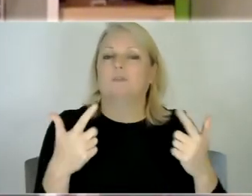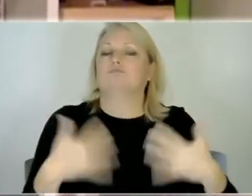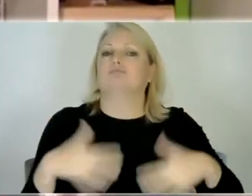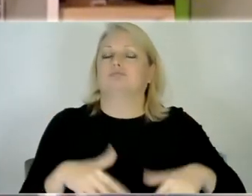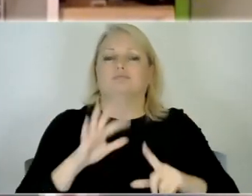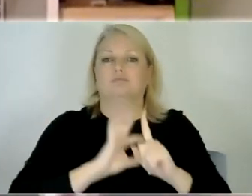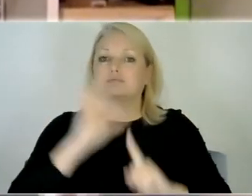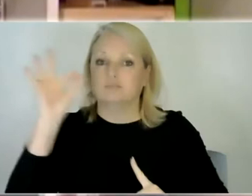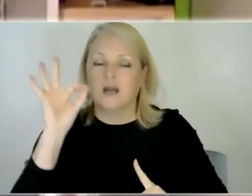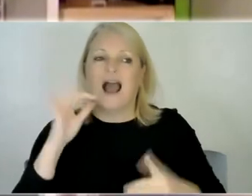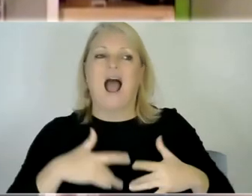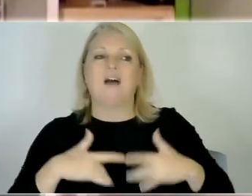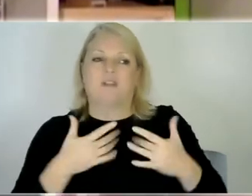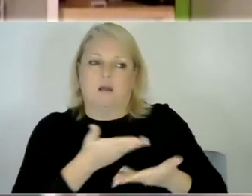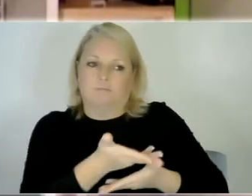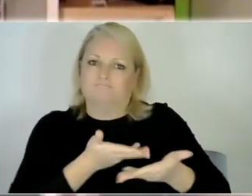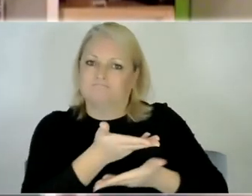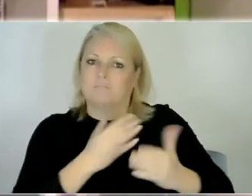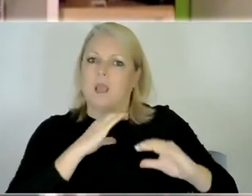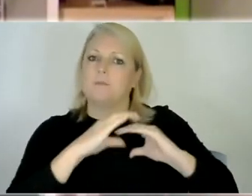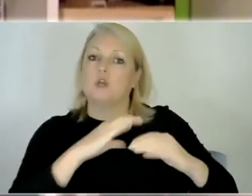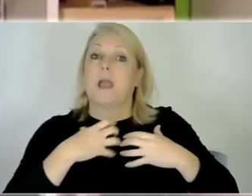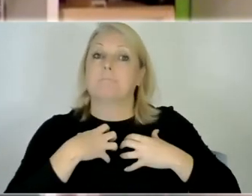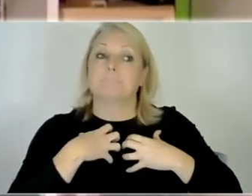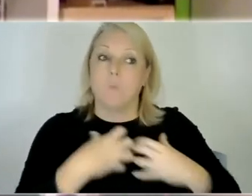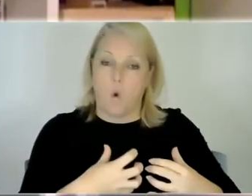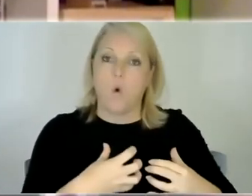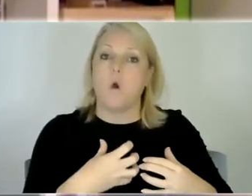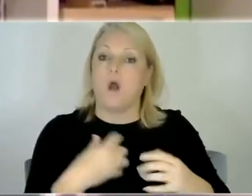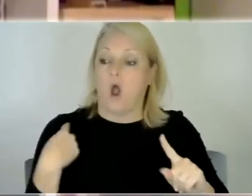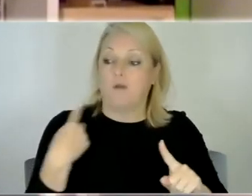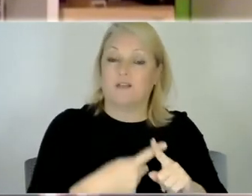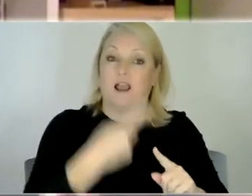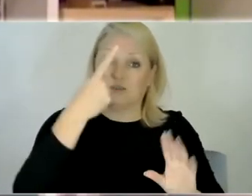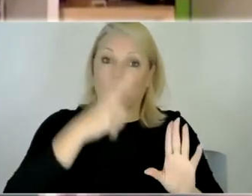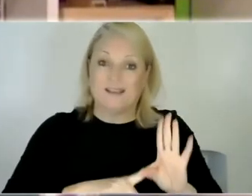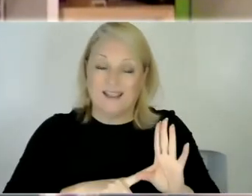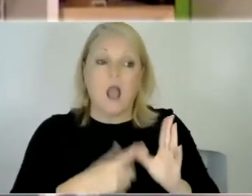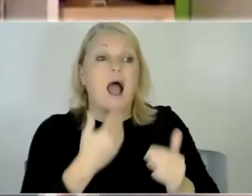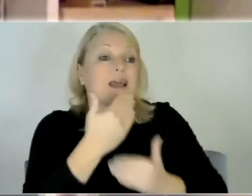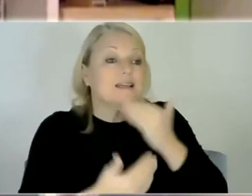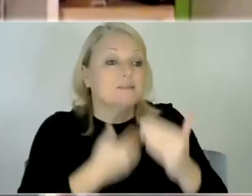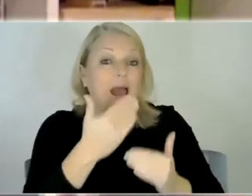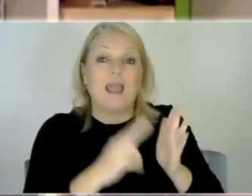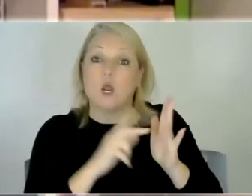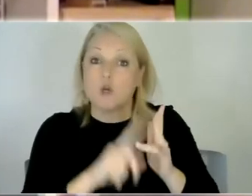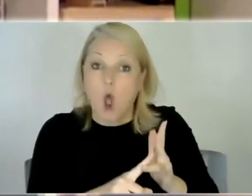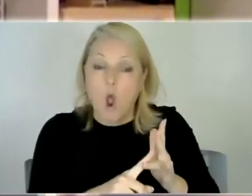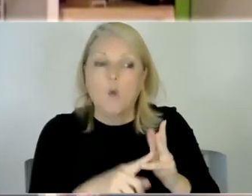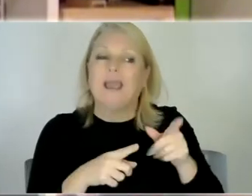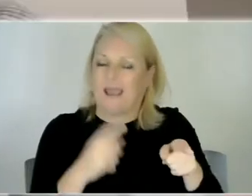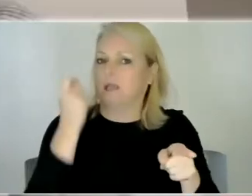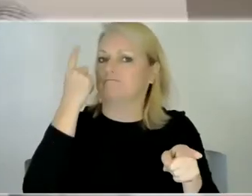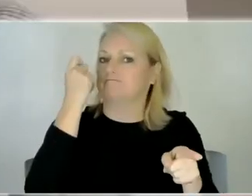lot more now than than i could uh a year or so ago i can explain to him and i know he understands what those words mean now so